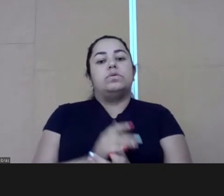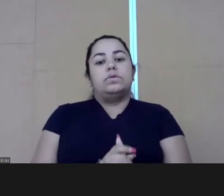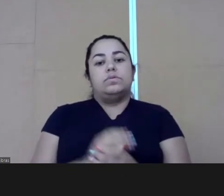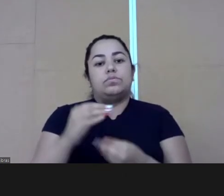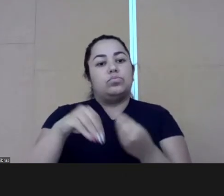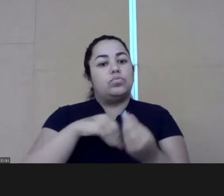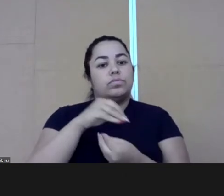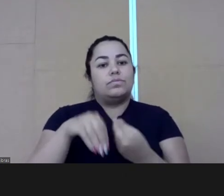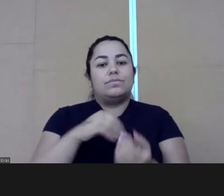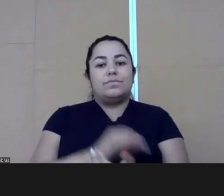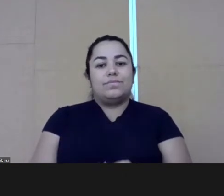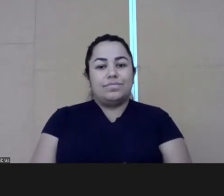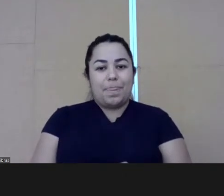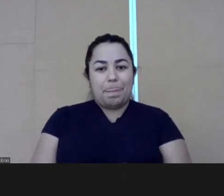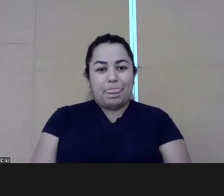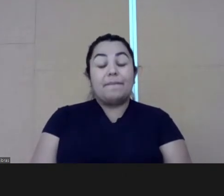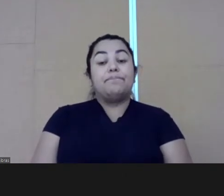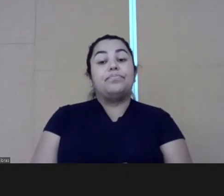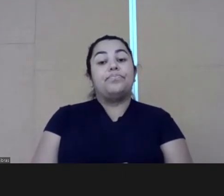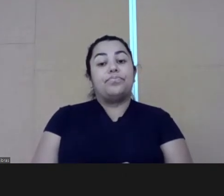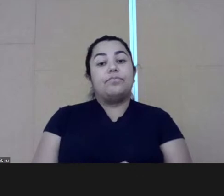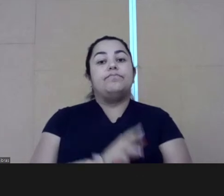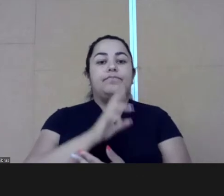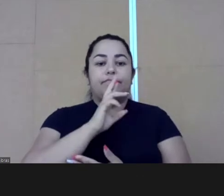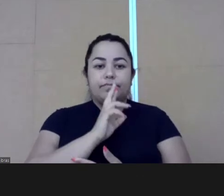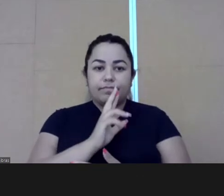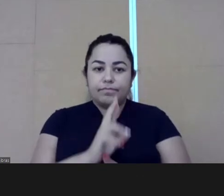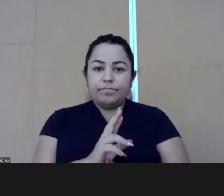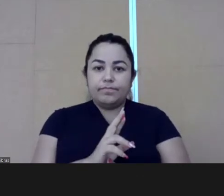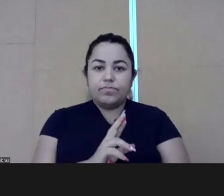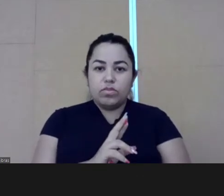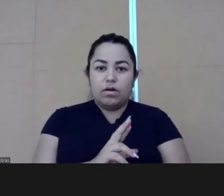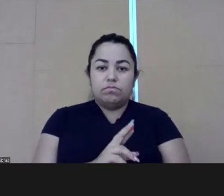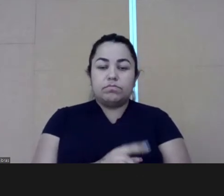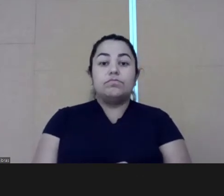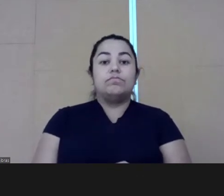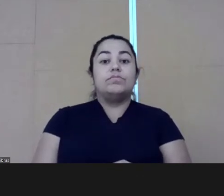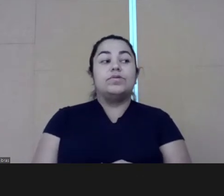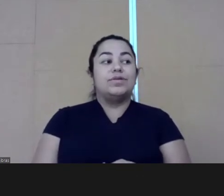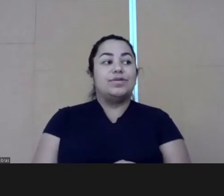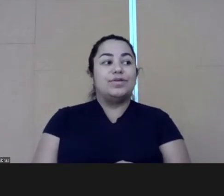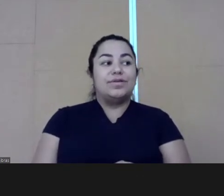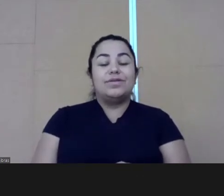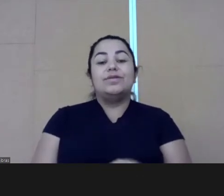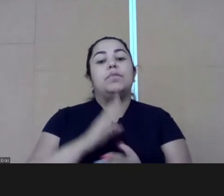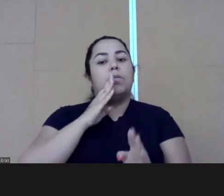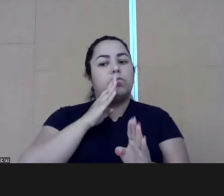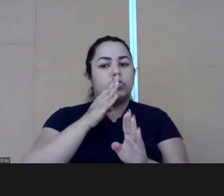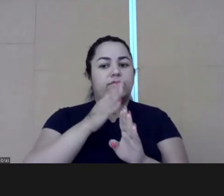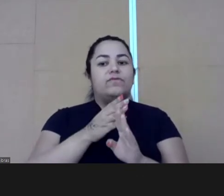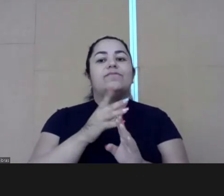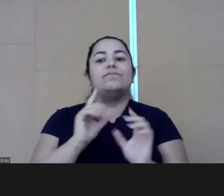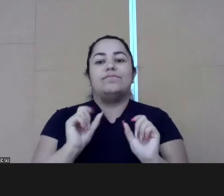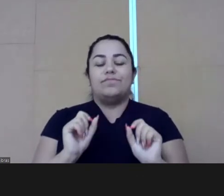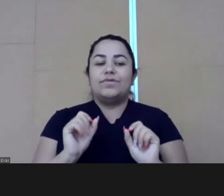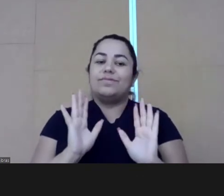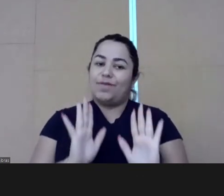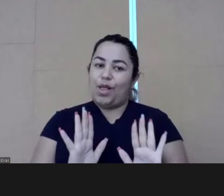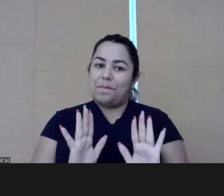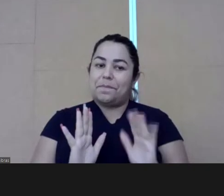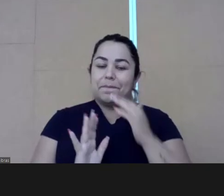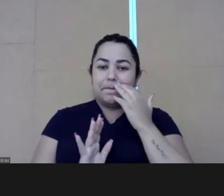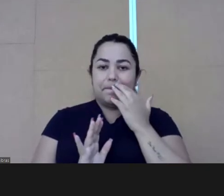but I expect you to answer them well. So I will try to answer them in a way that is very objective. will try.